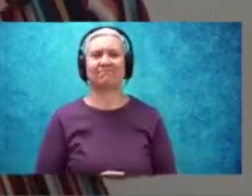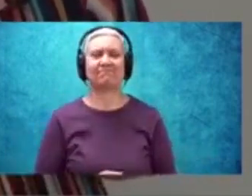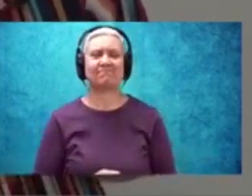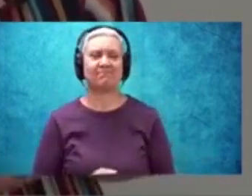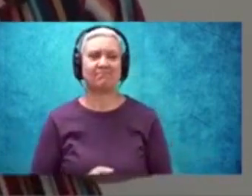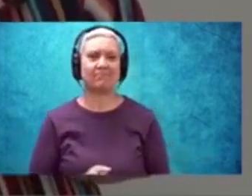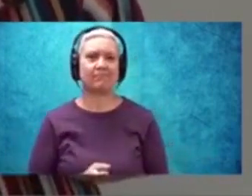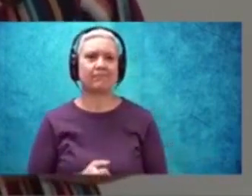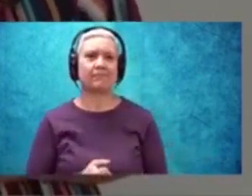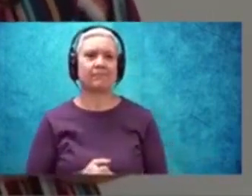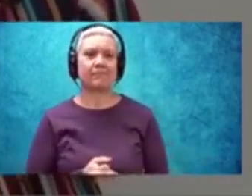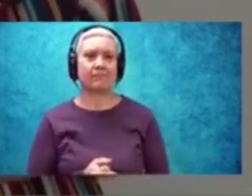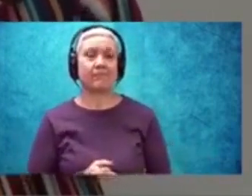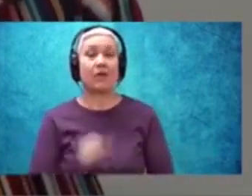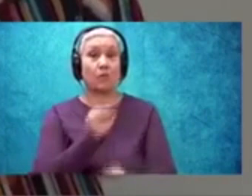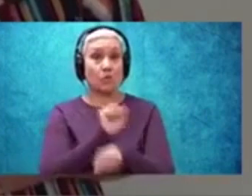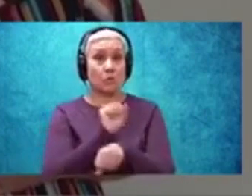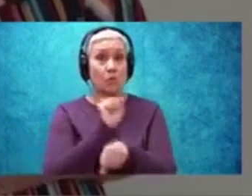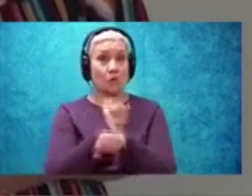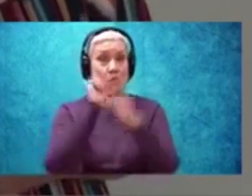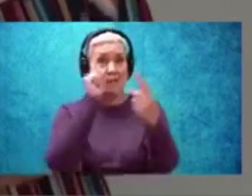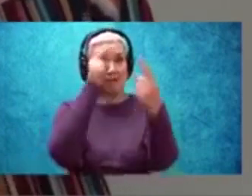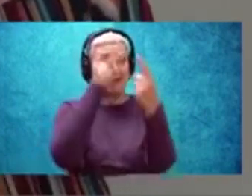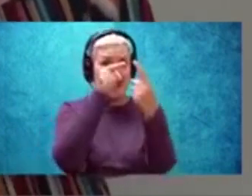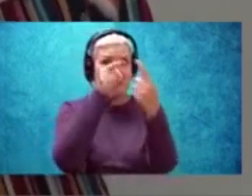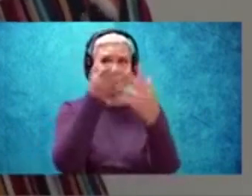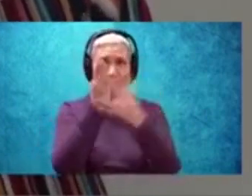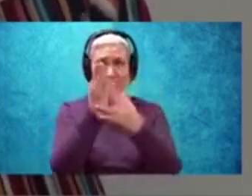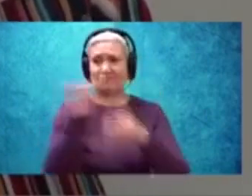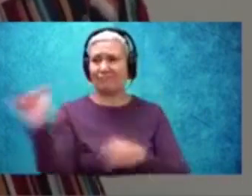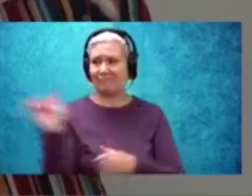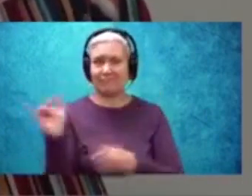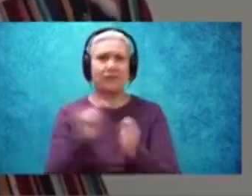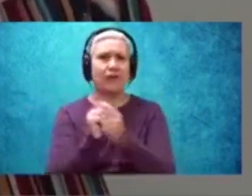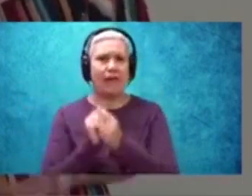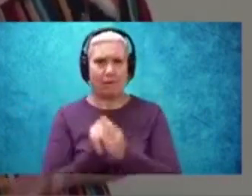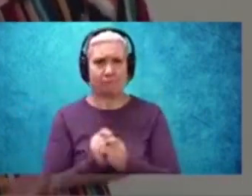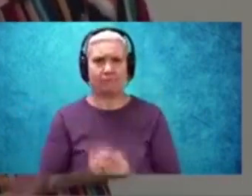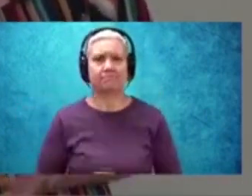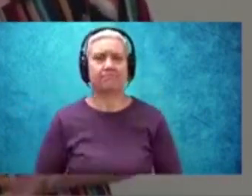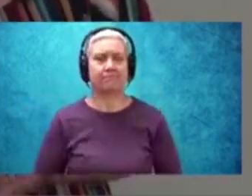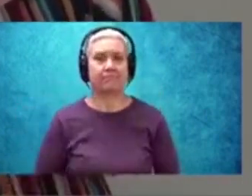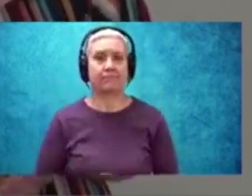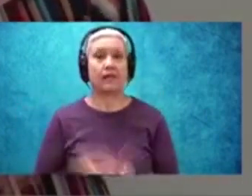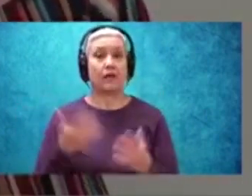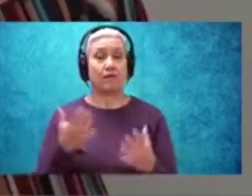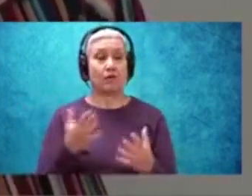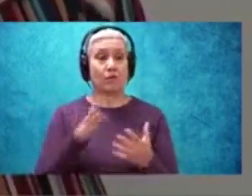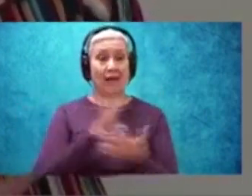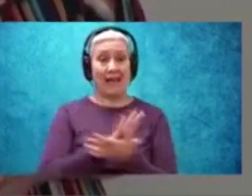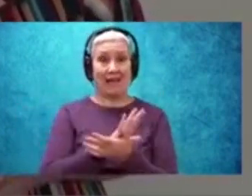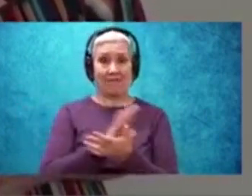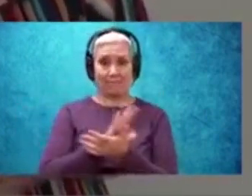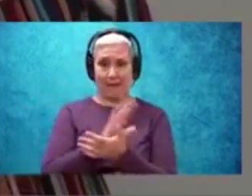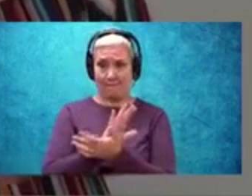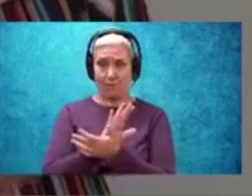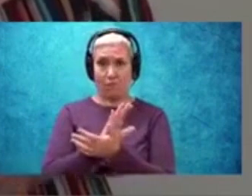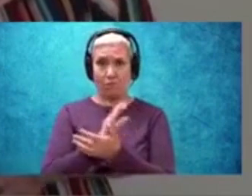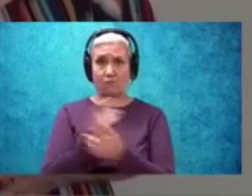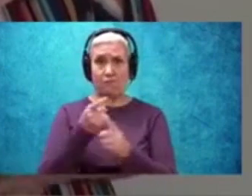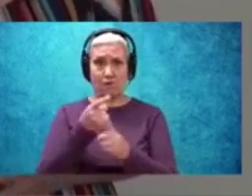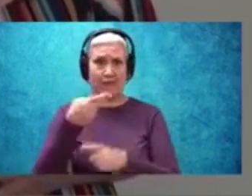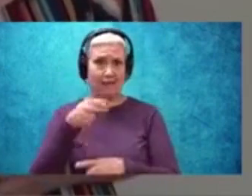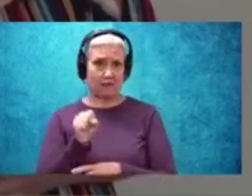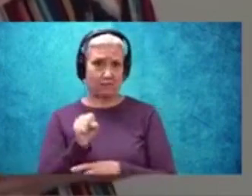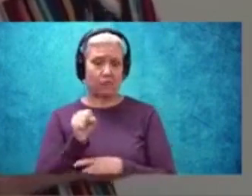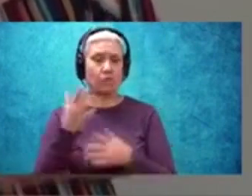we're going to work through some of these objectives together. And if you've received your packet by now, we're going to be working a little bit in